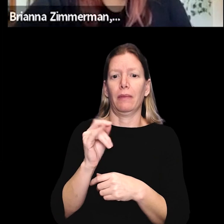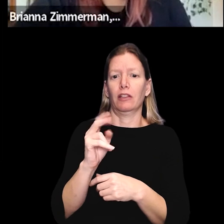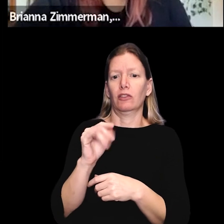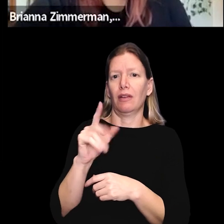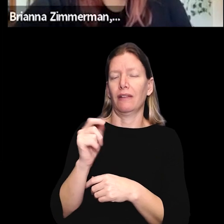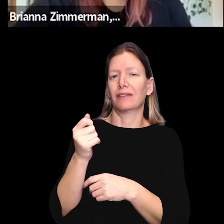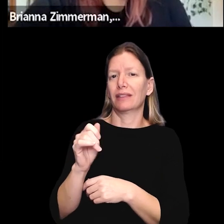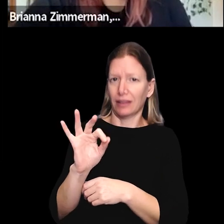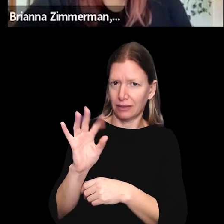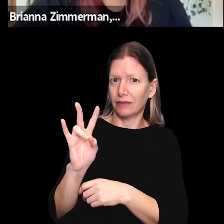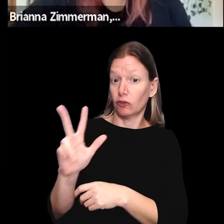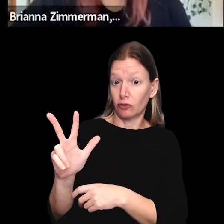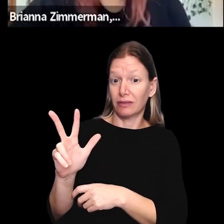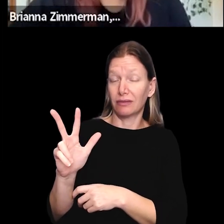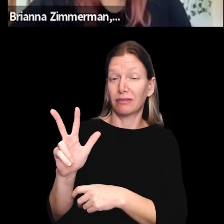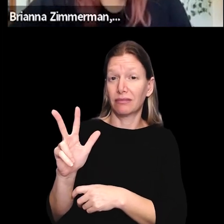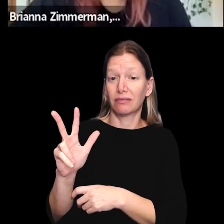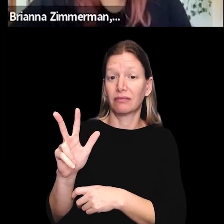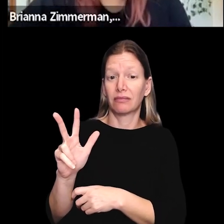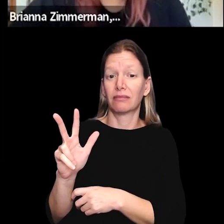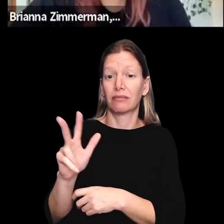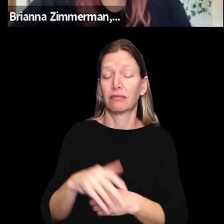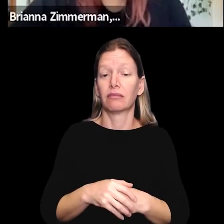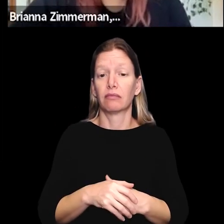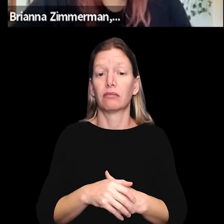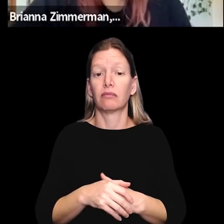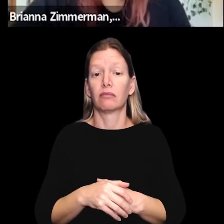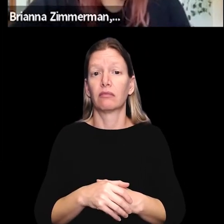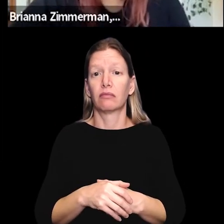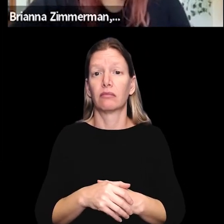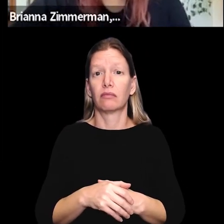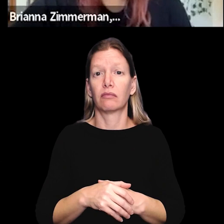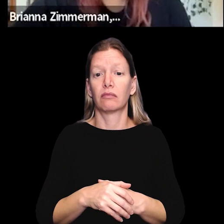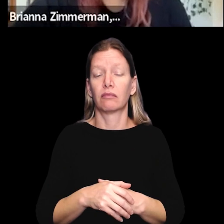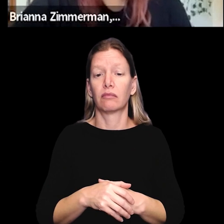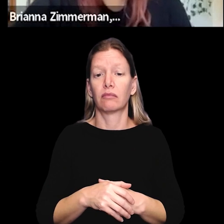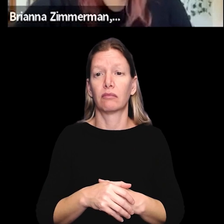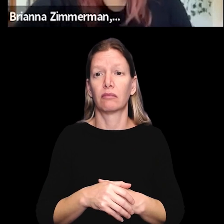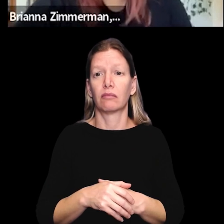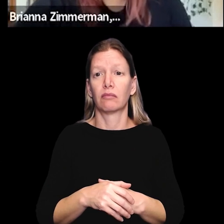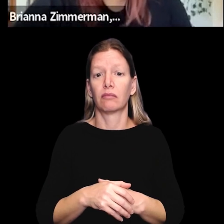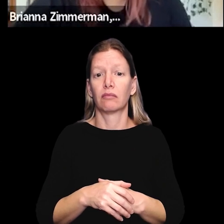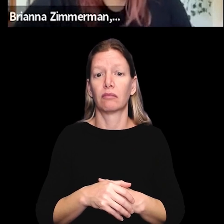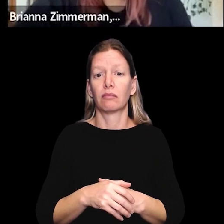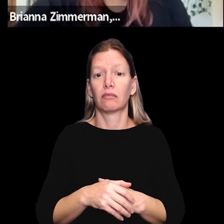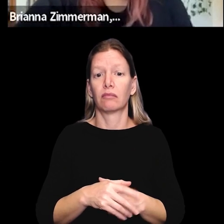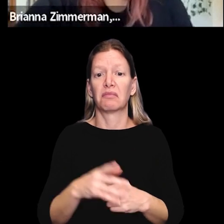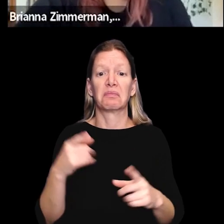were authorized by the Rehabilitation Act of 1973.